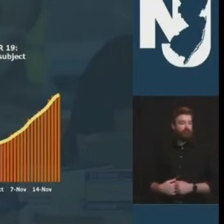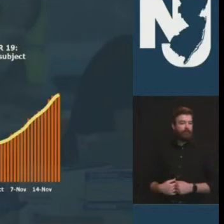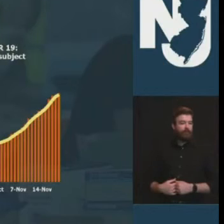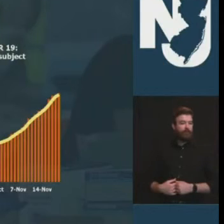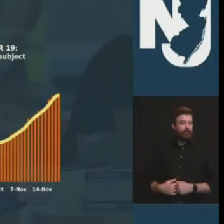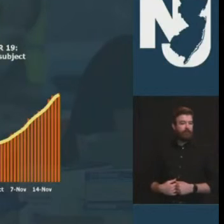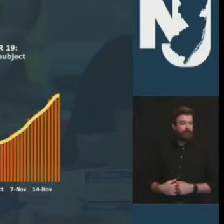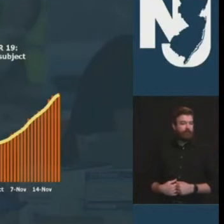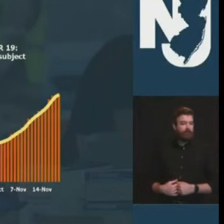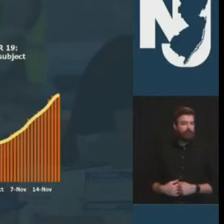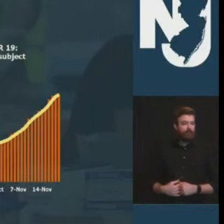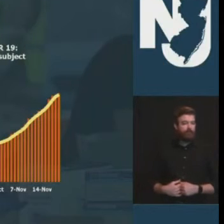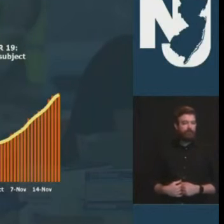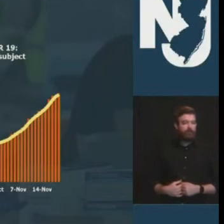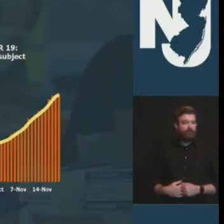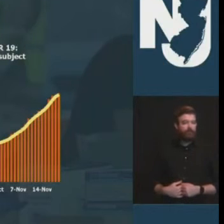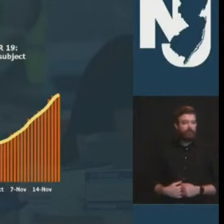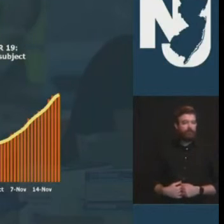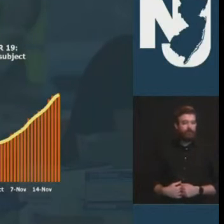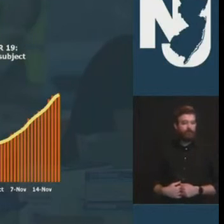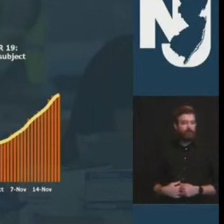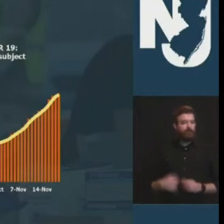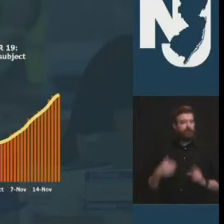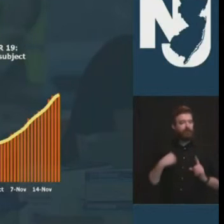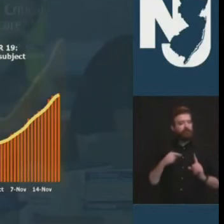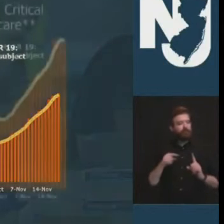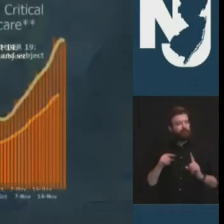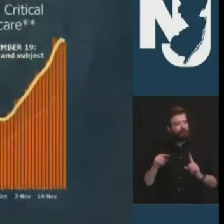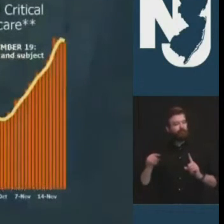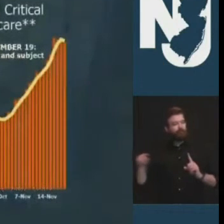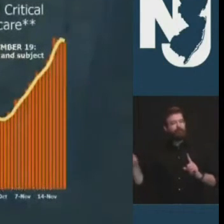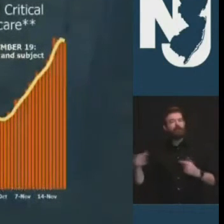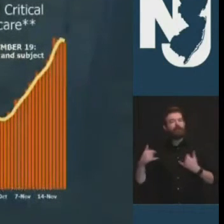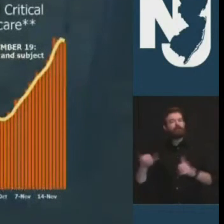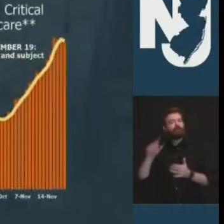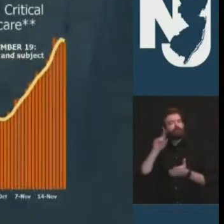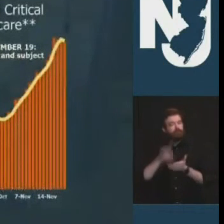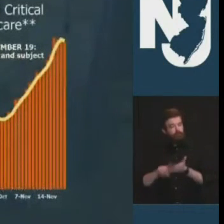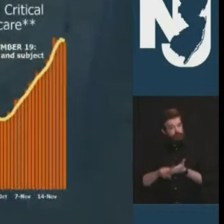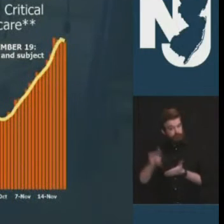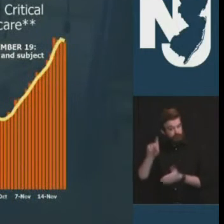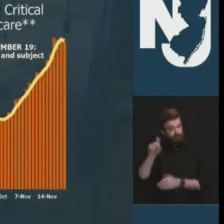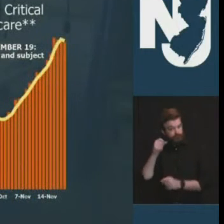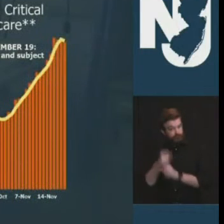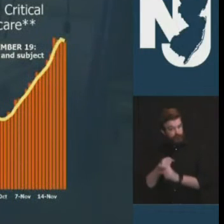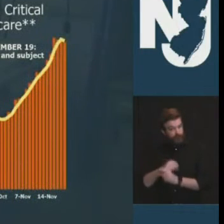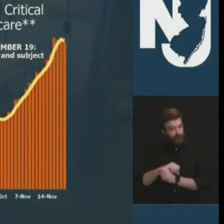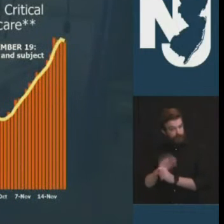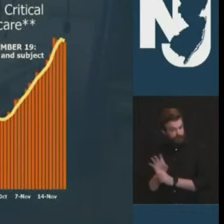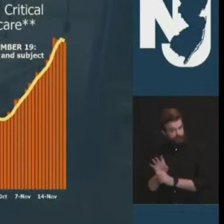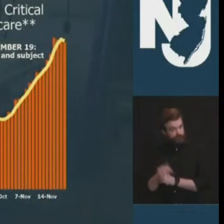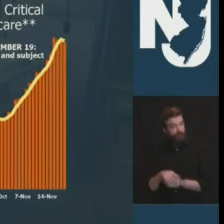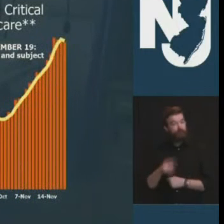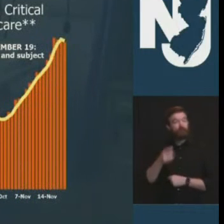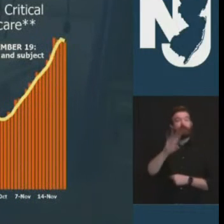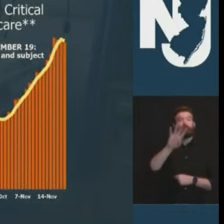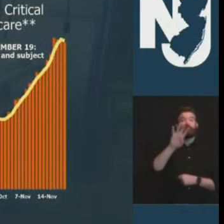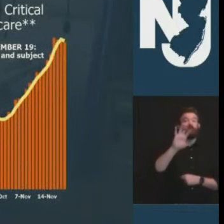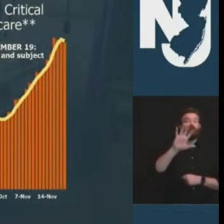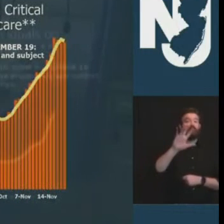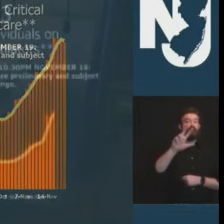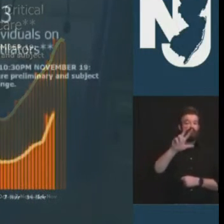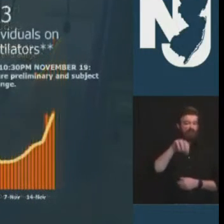under investigation awaiting test results of that group 452 patients required intensive care